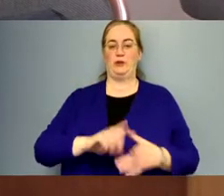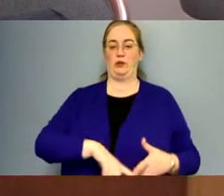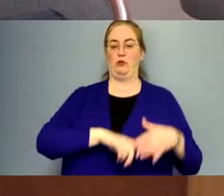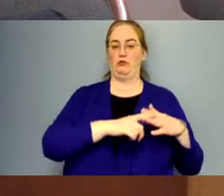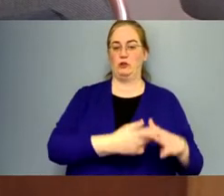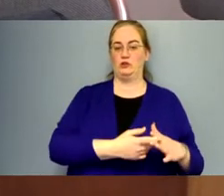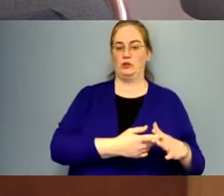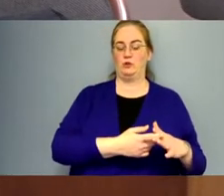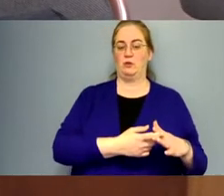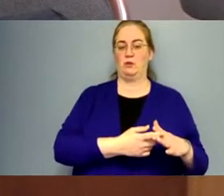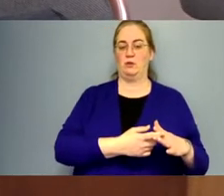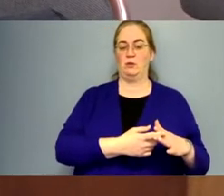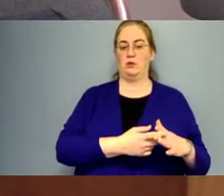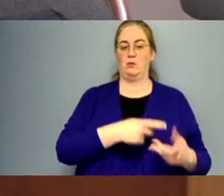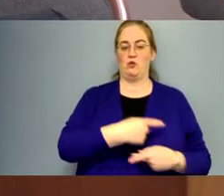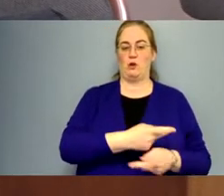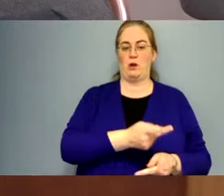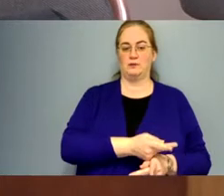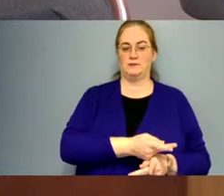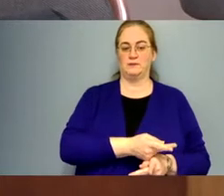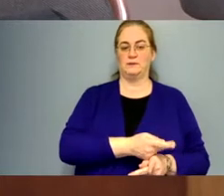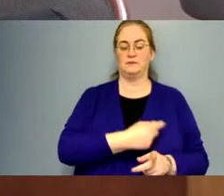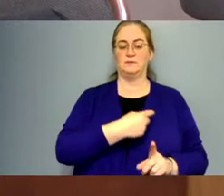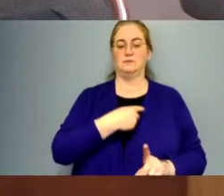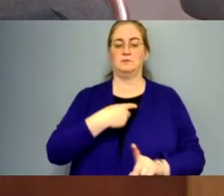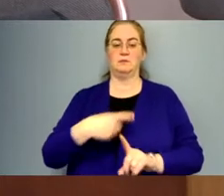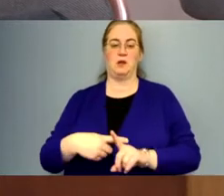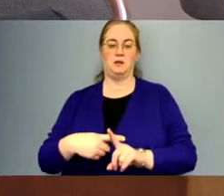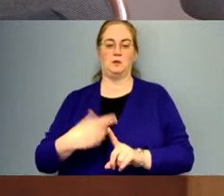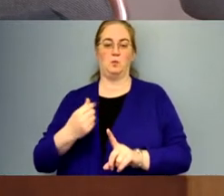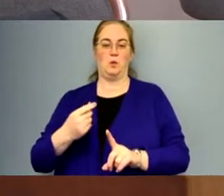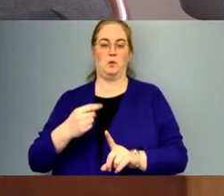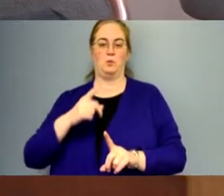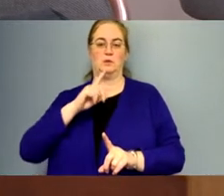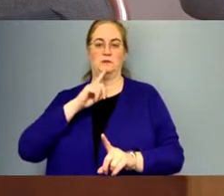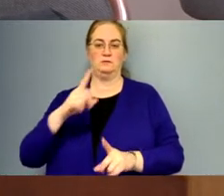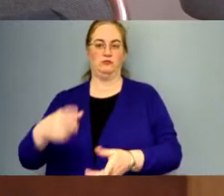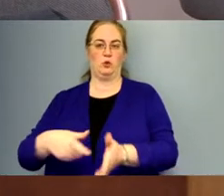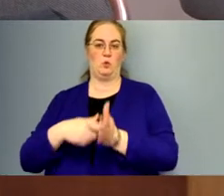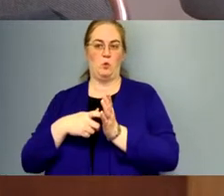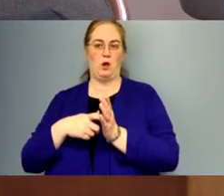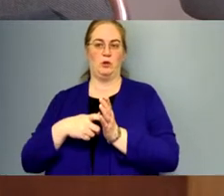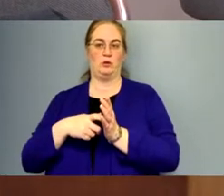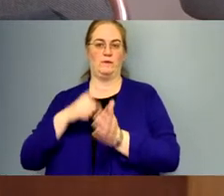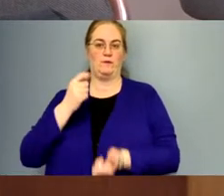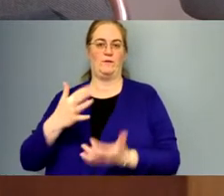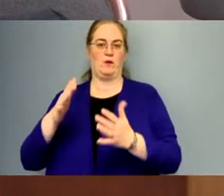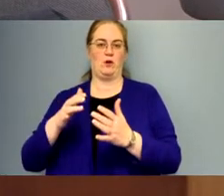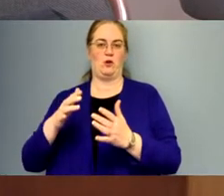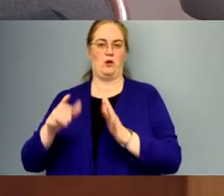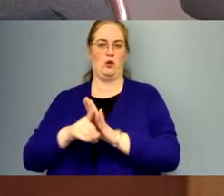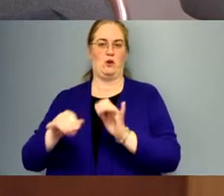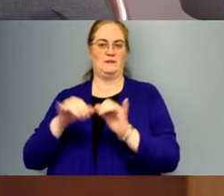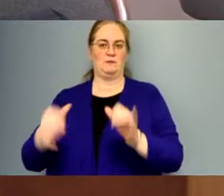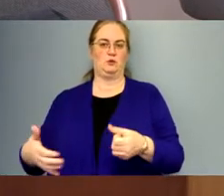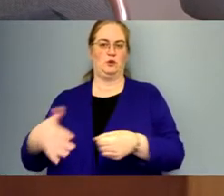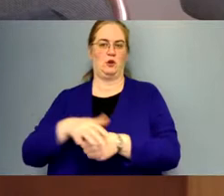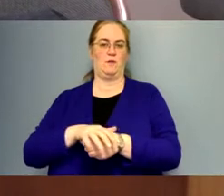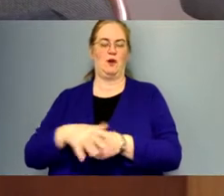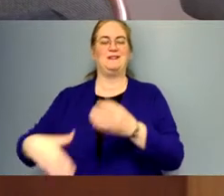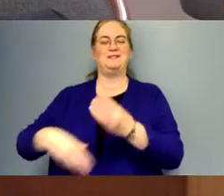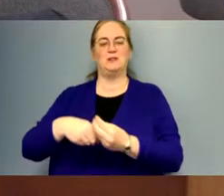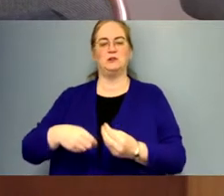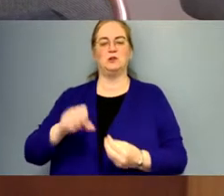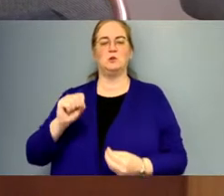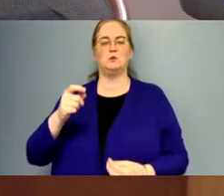um, products as well as what was actually going to be required for the fire alarm system to cover. There's essentially additional smoke